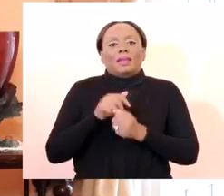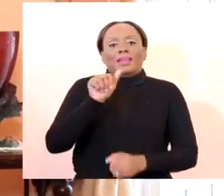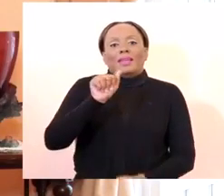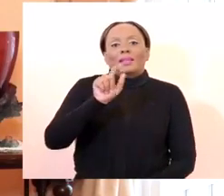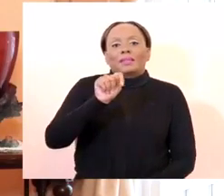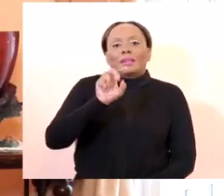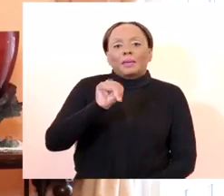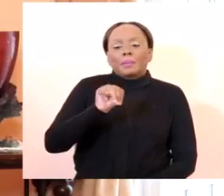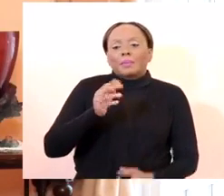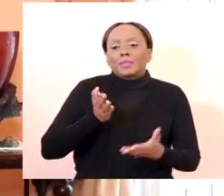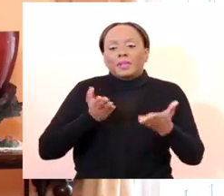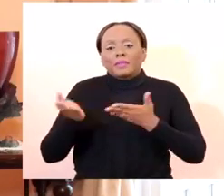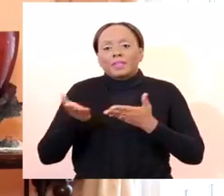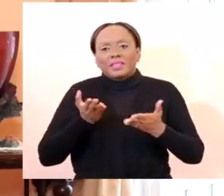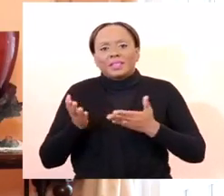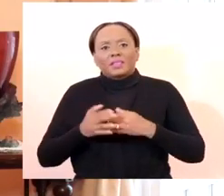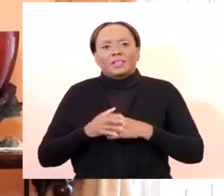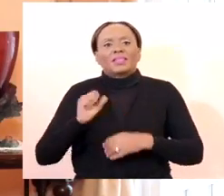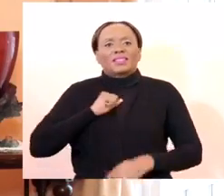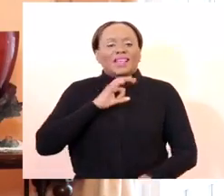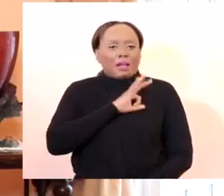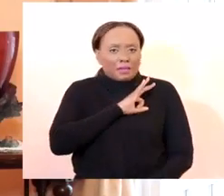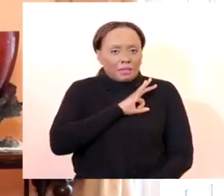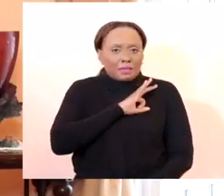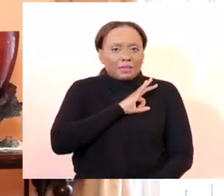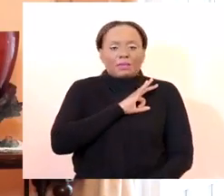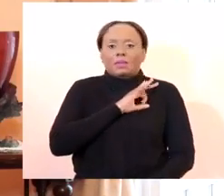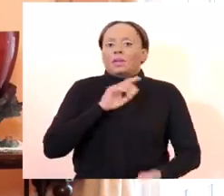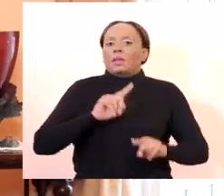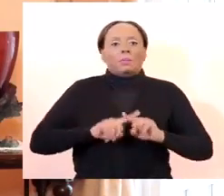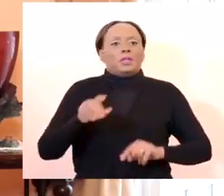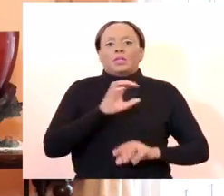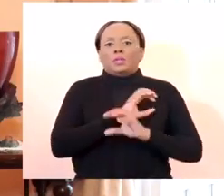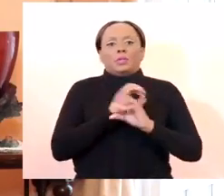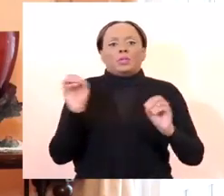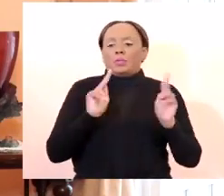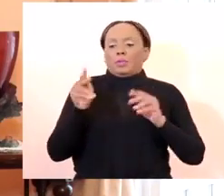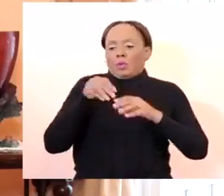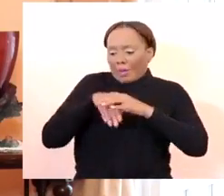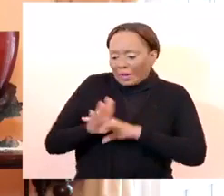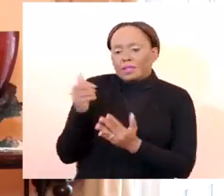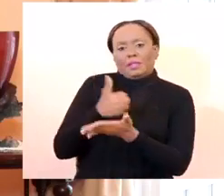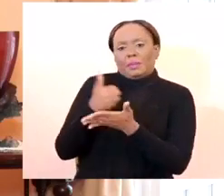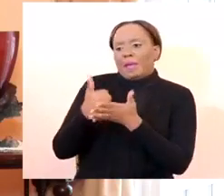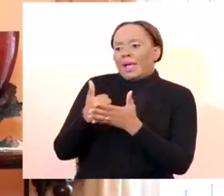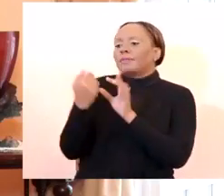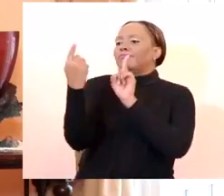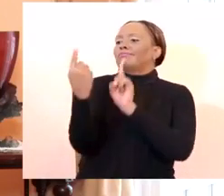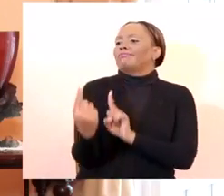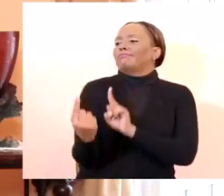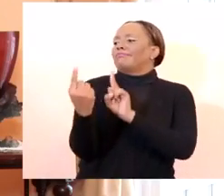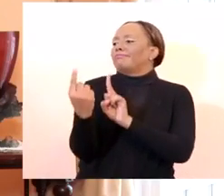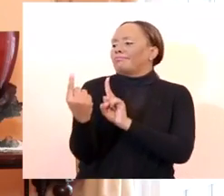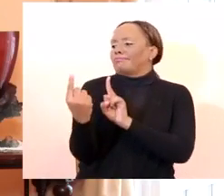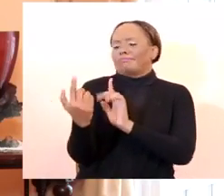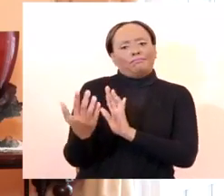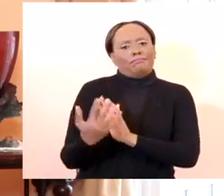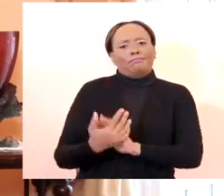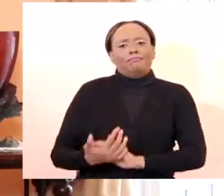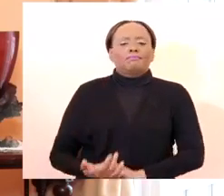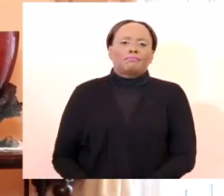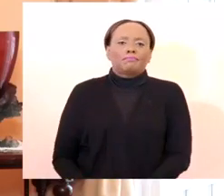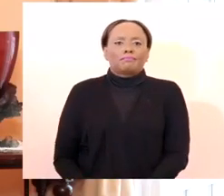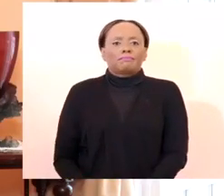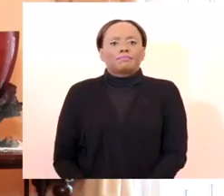But what they cannot do is engage in face-to-face retail banking. So, from the